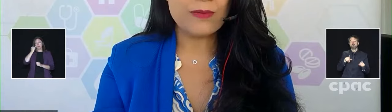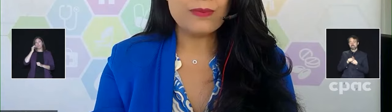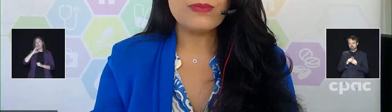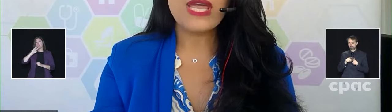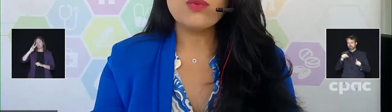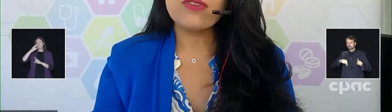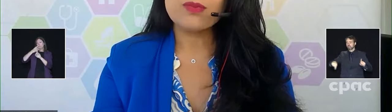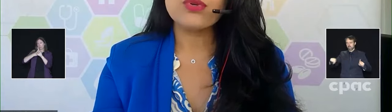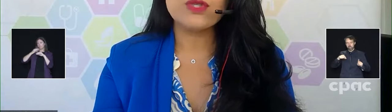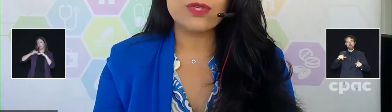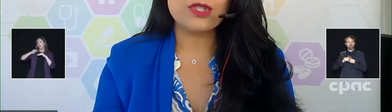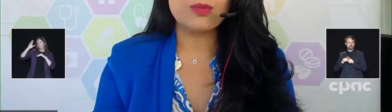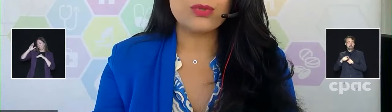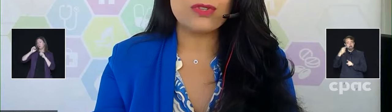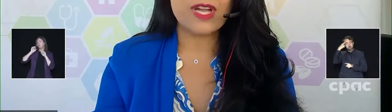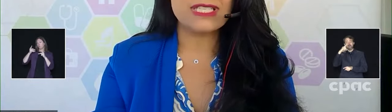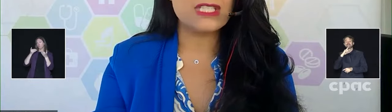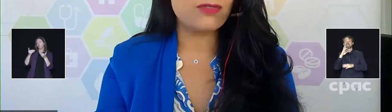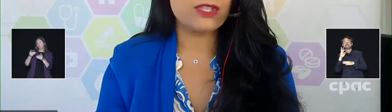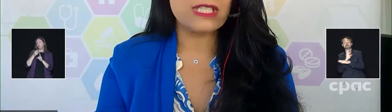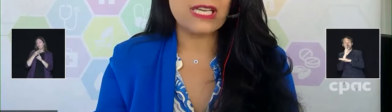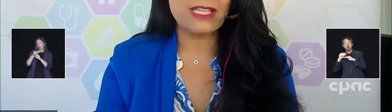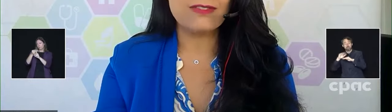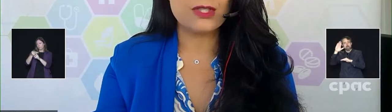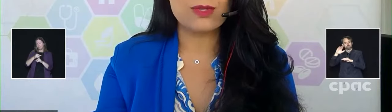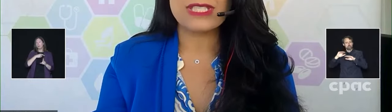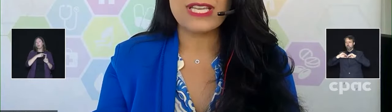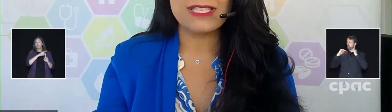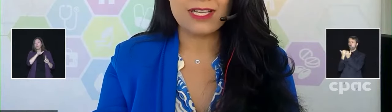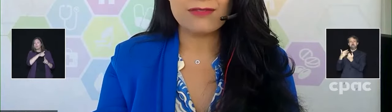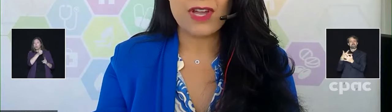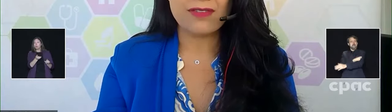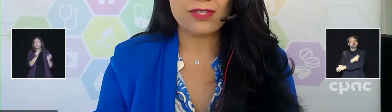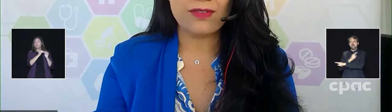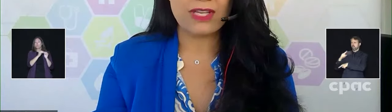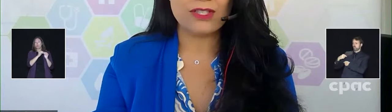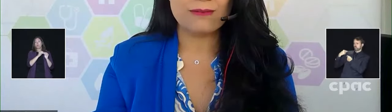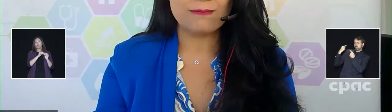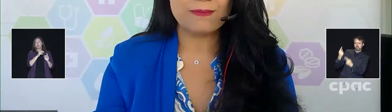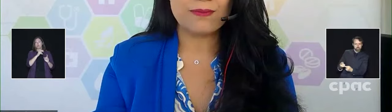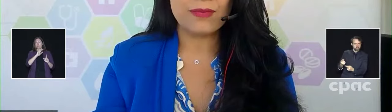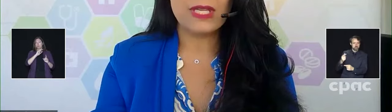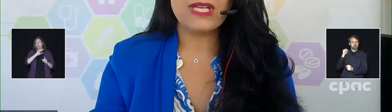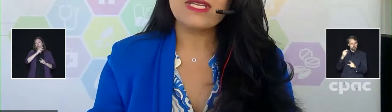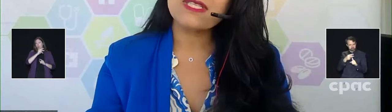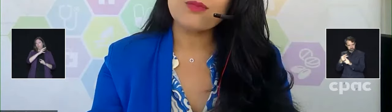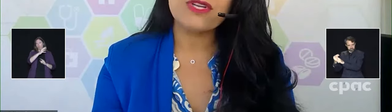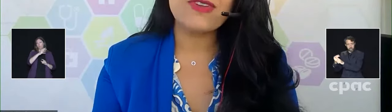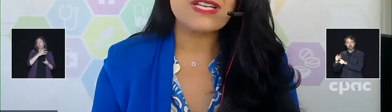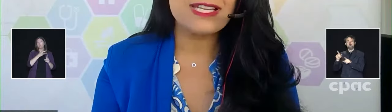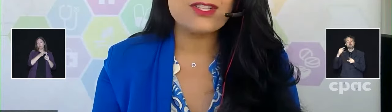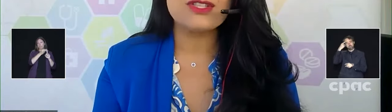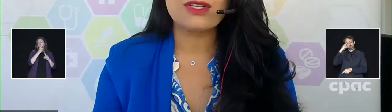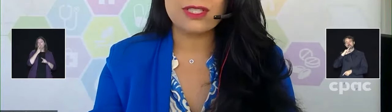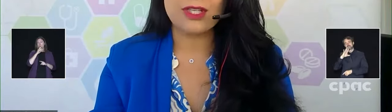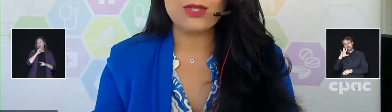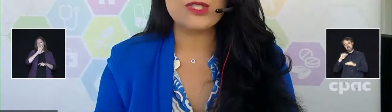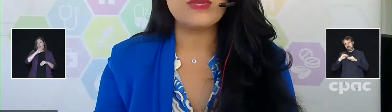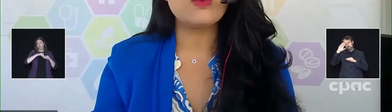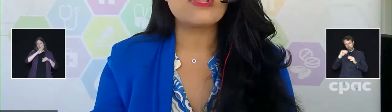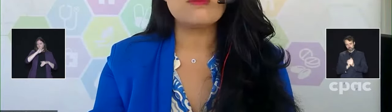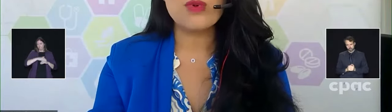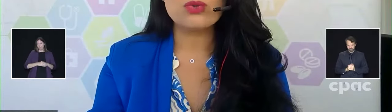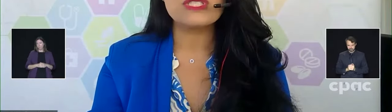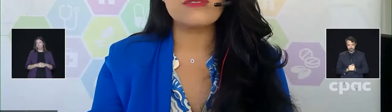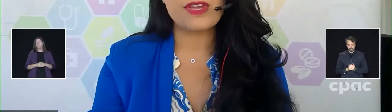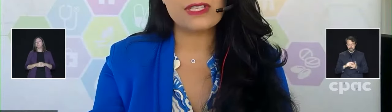older, and we have approved original booster vaccines for individuals as young as five years of age. In summary, vaccination continues